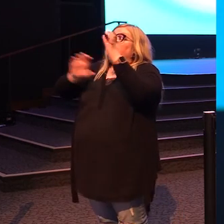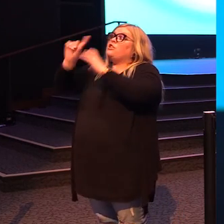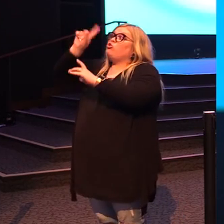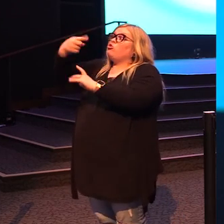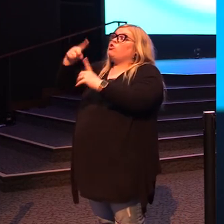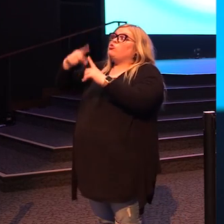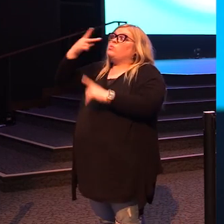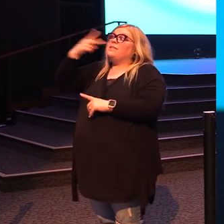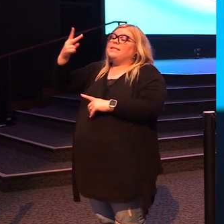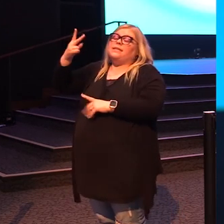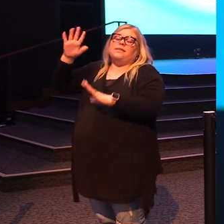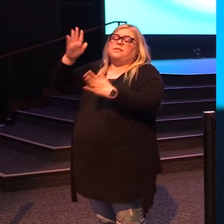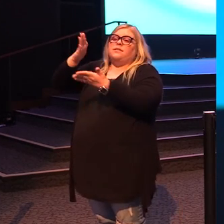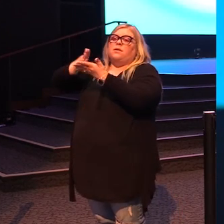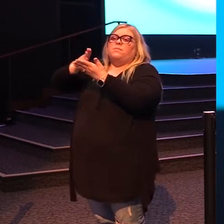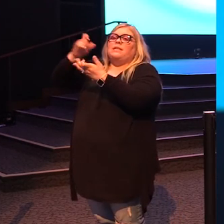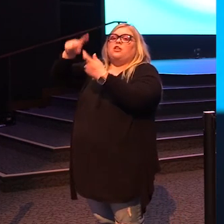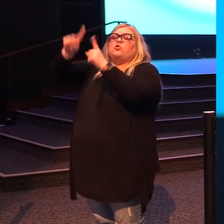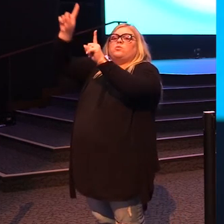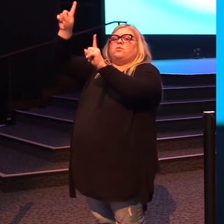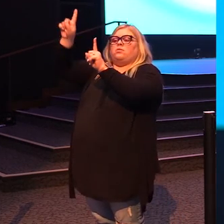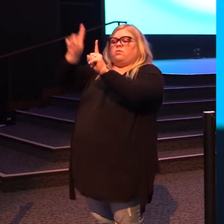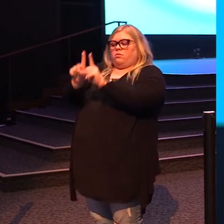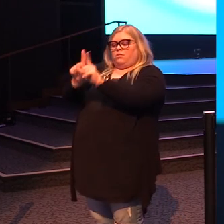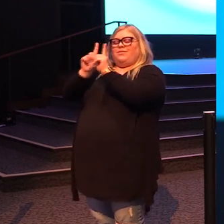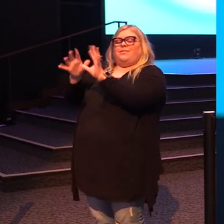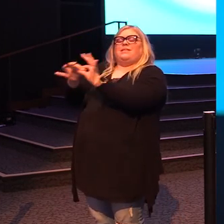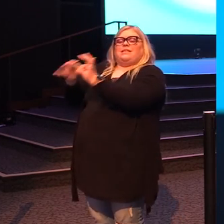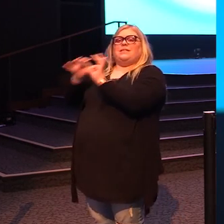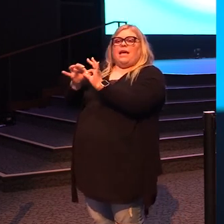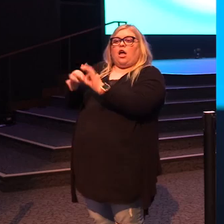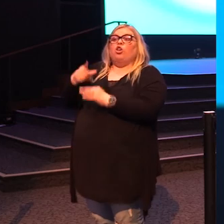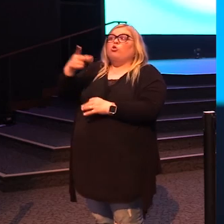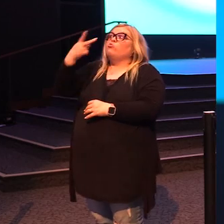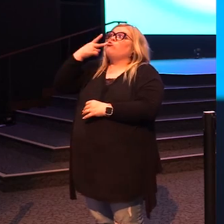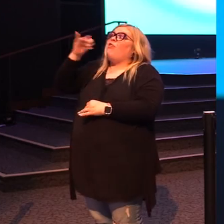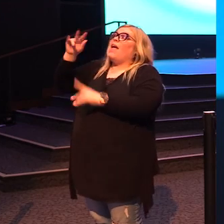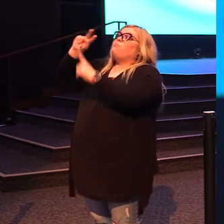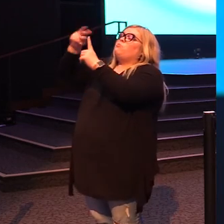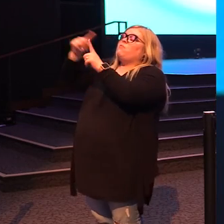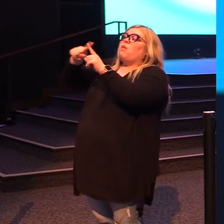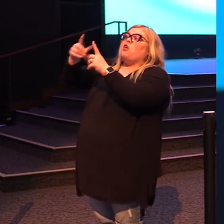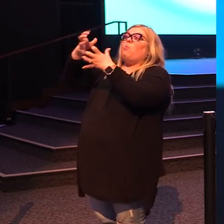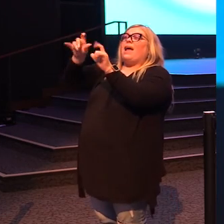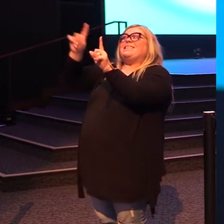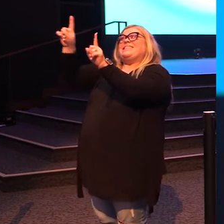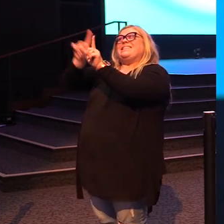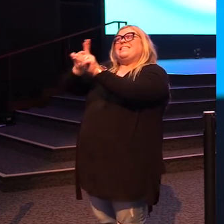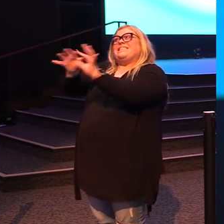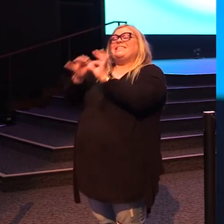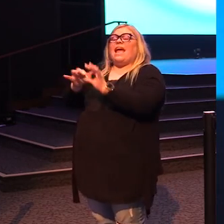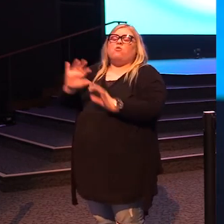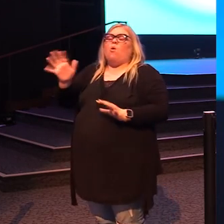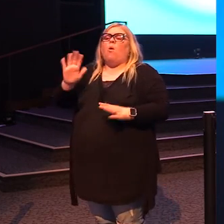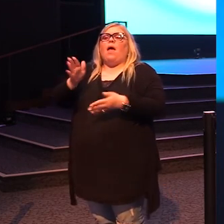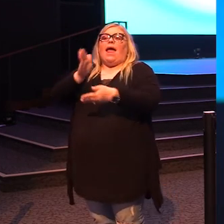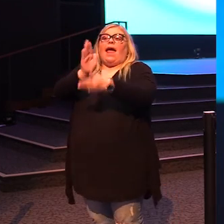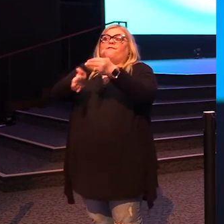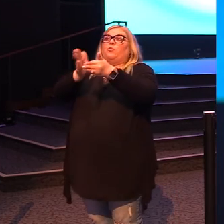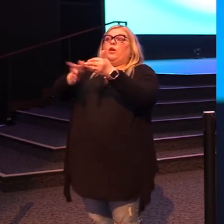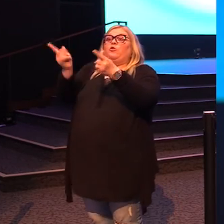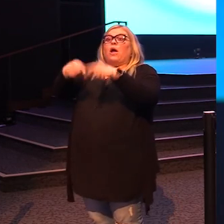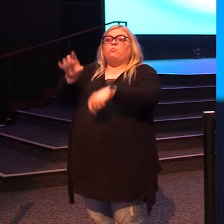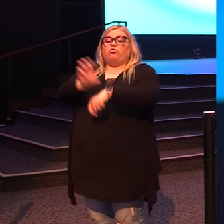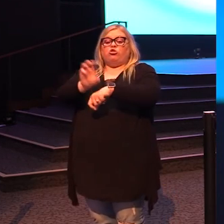You got comfortable in the tree. You got a perspective and you like to see, but you don't want to stay. Every weekend when you're in